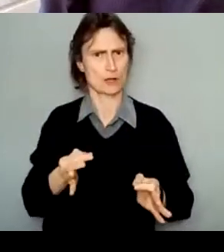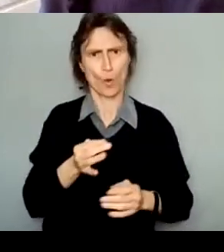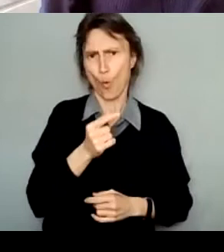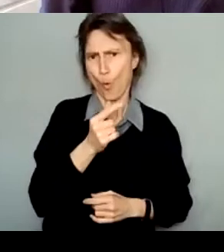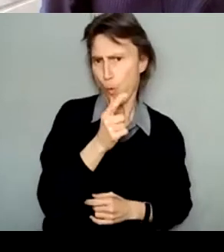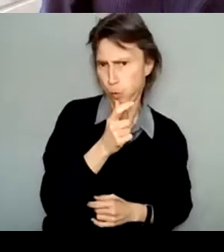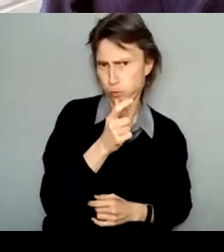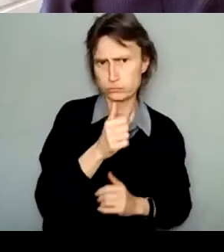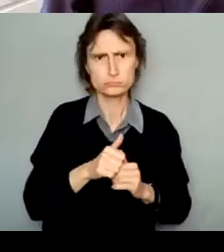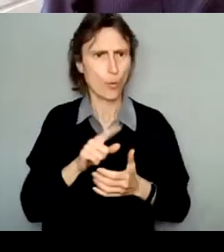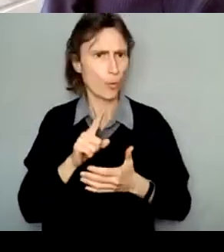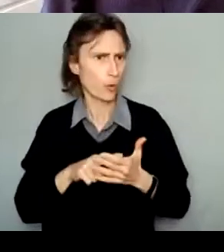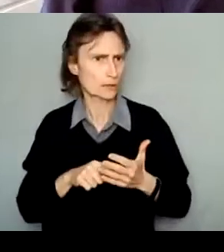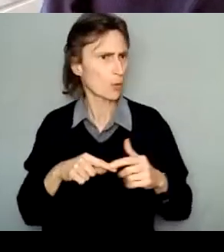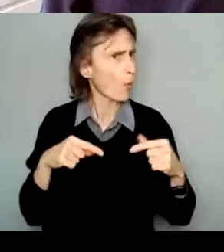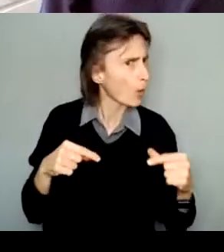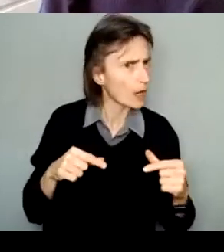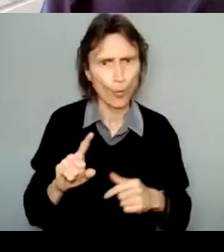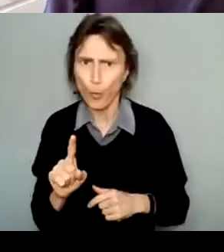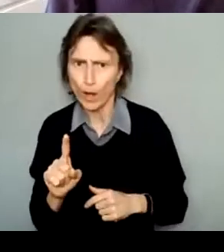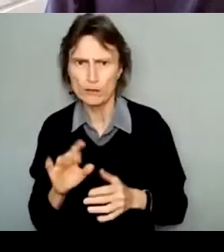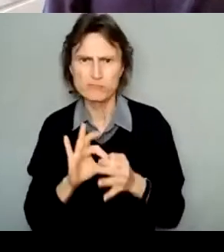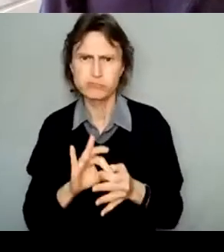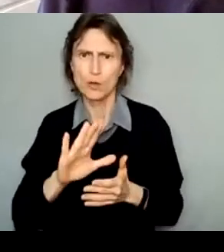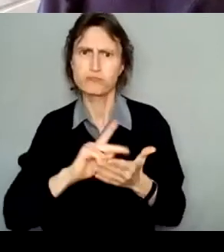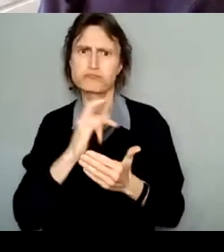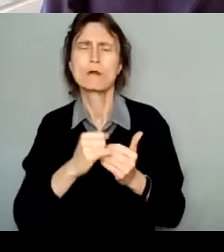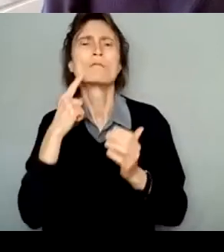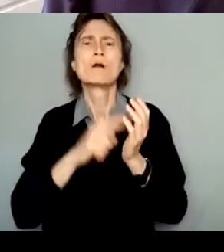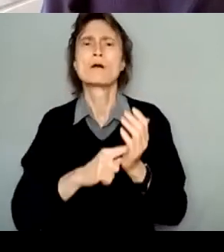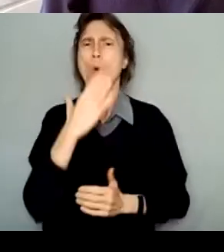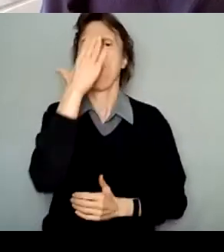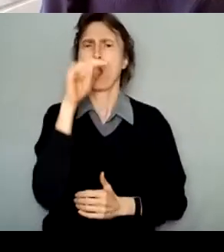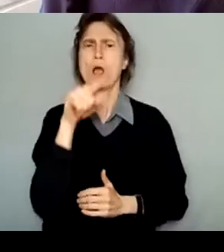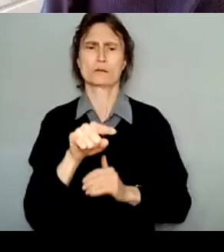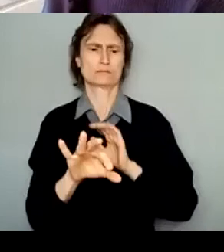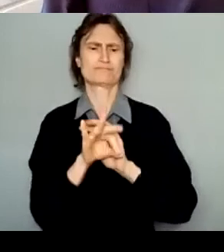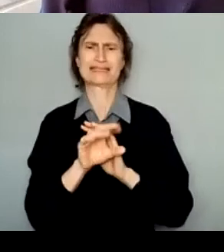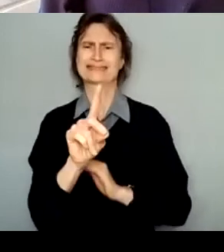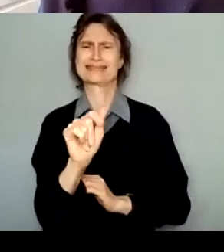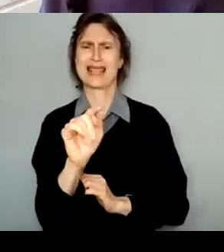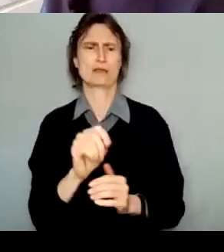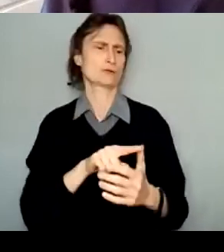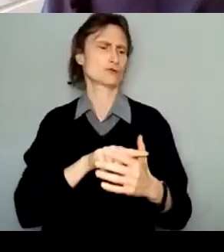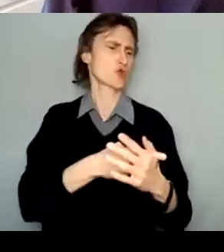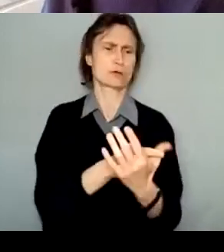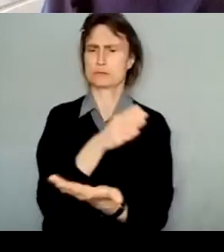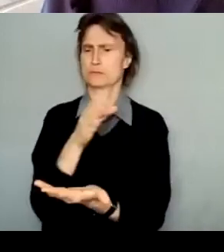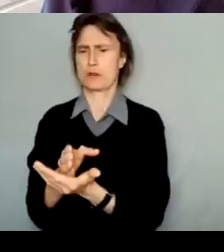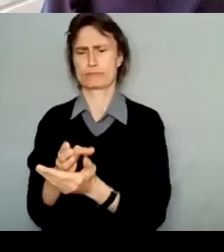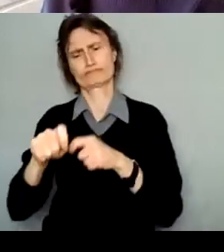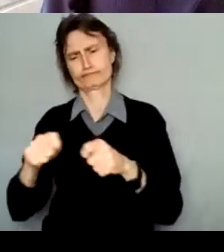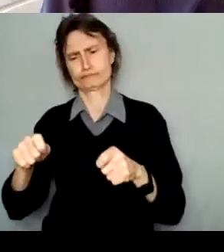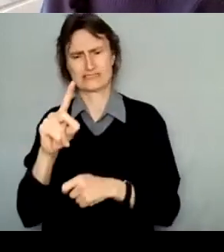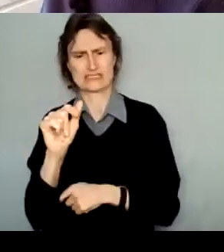and where of your project. For example, why the dates you've chosen are the most feasible, how you came to decide the location or